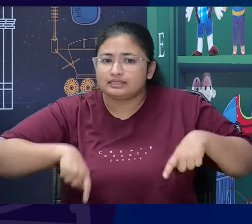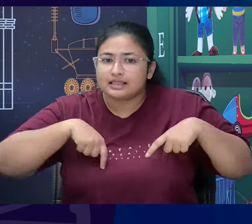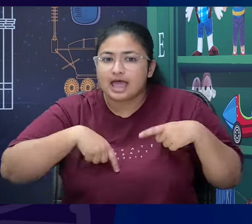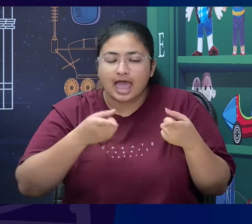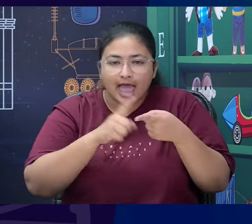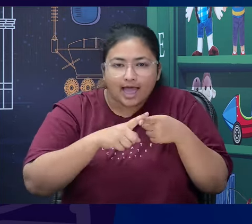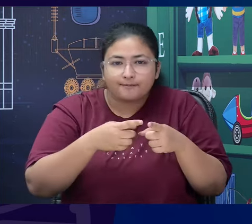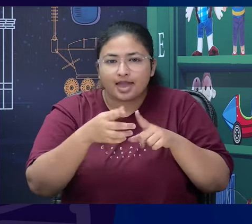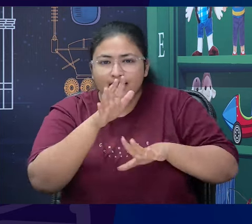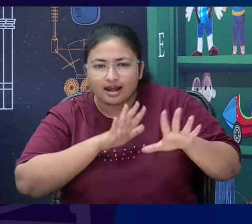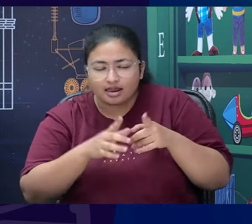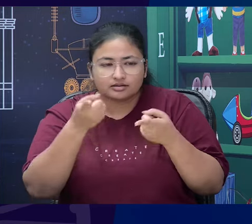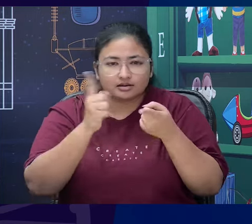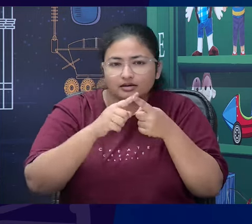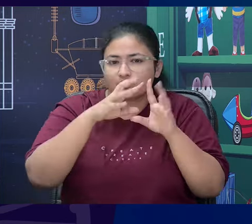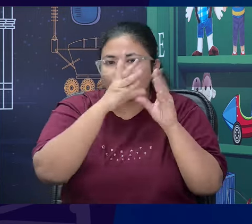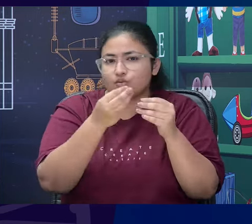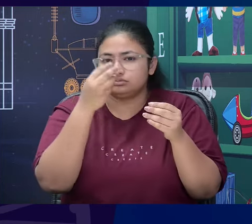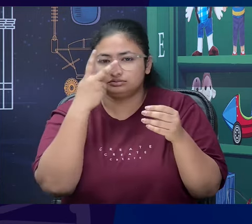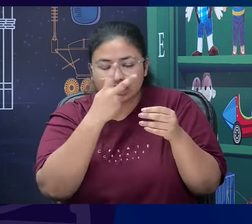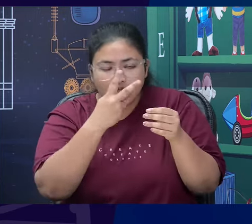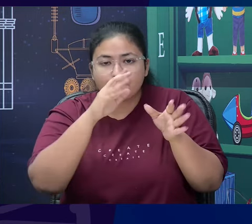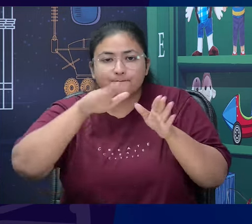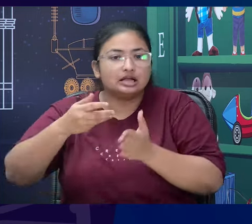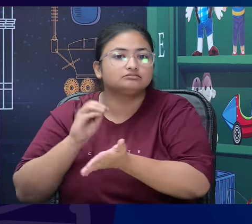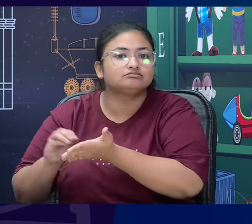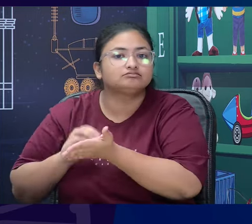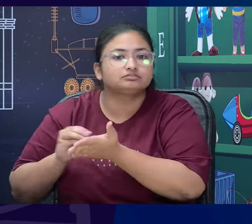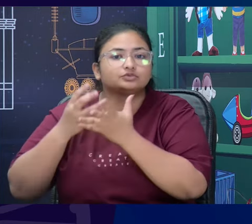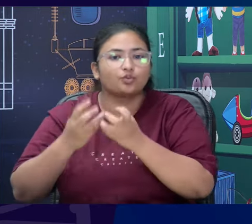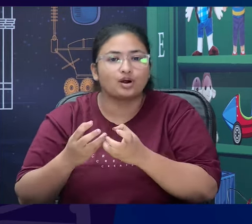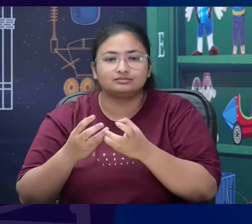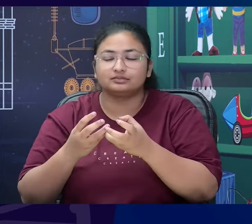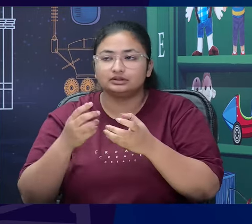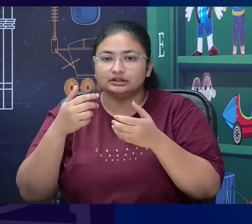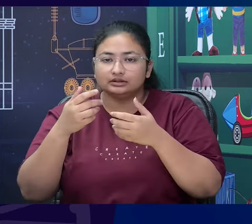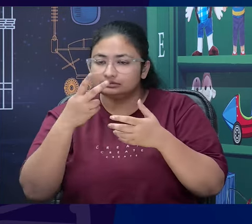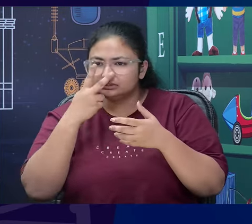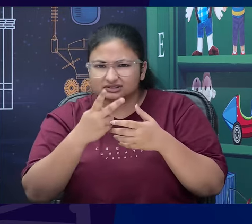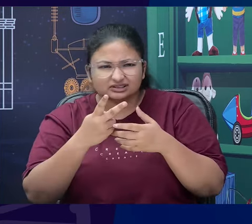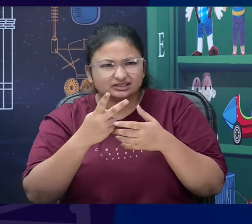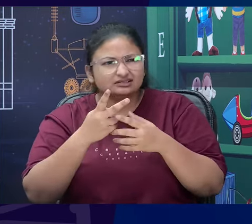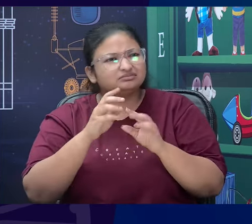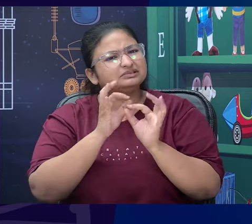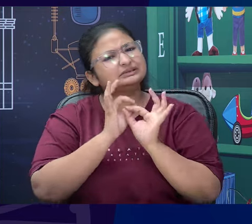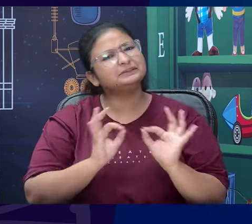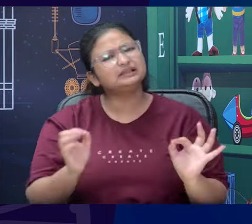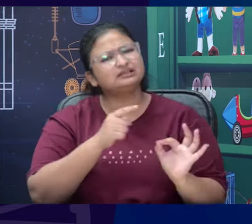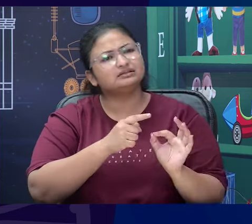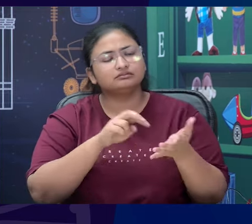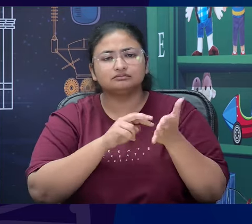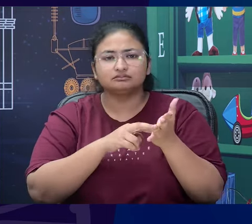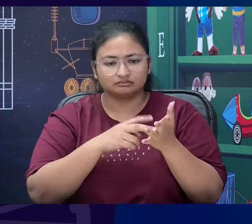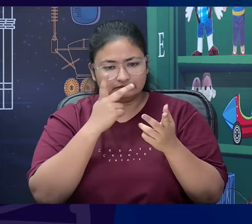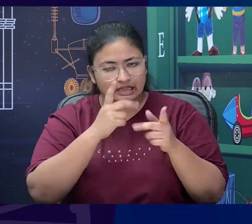or any romantic encounters or you know there is there is nothing glamorous about